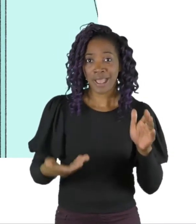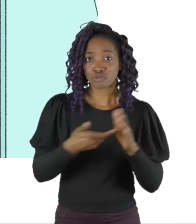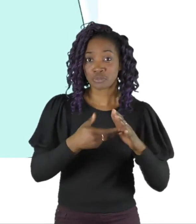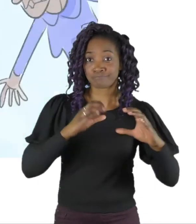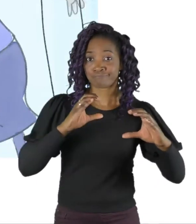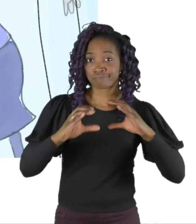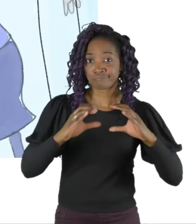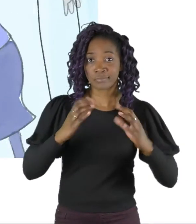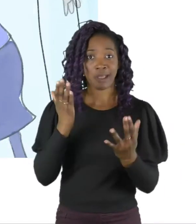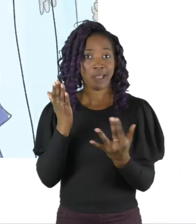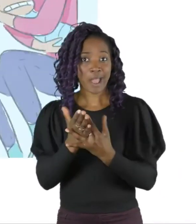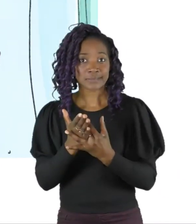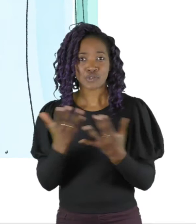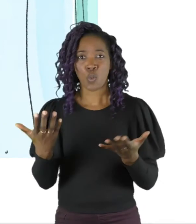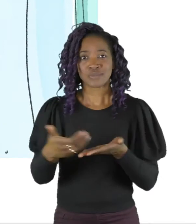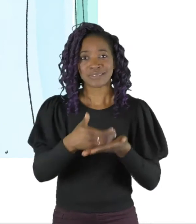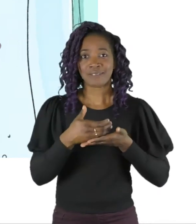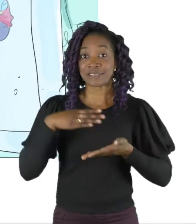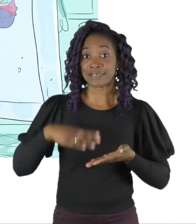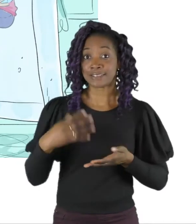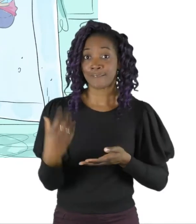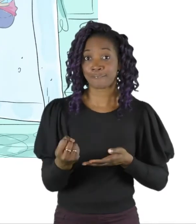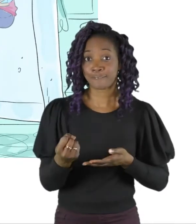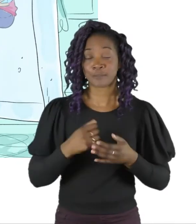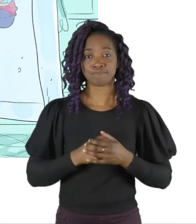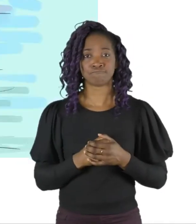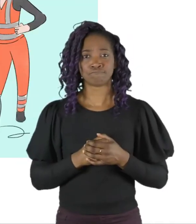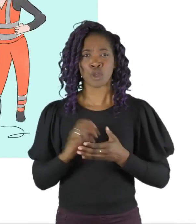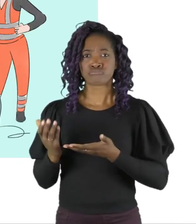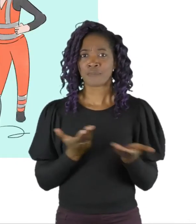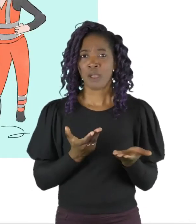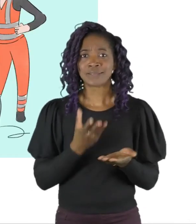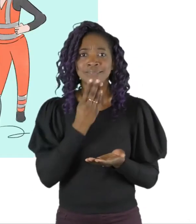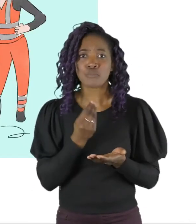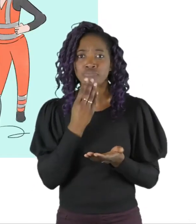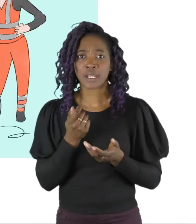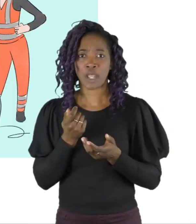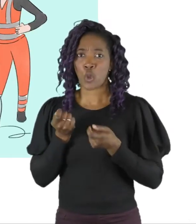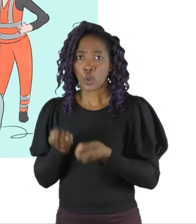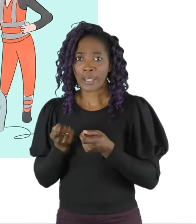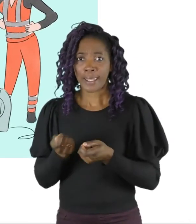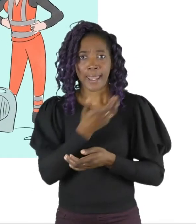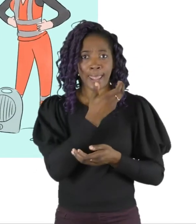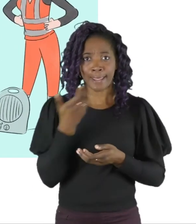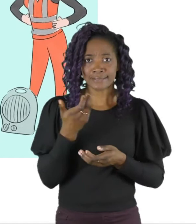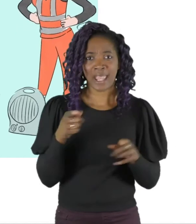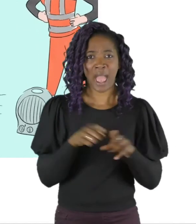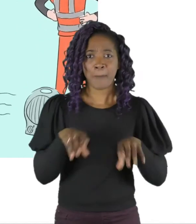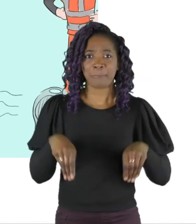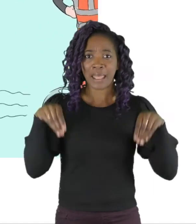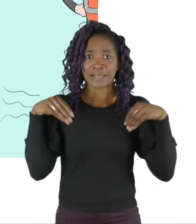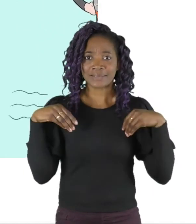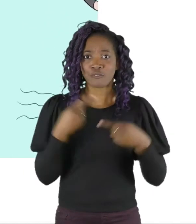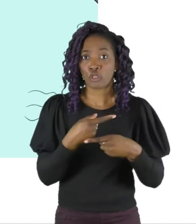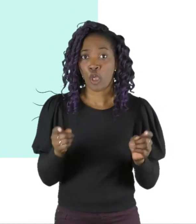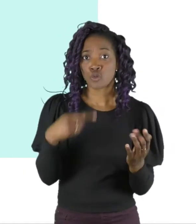additional communication, access or safety needs. They will provide temporary cooking and heating appliances and warm